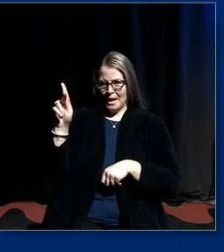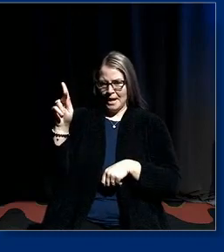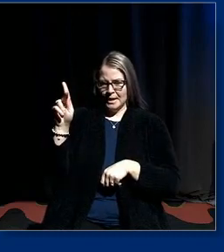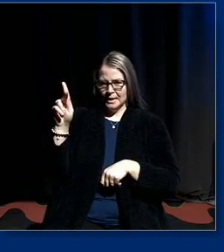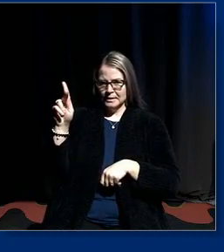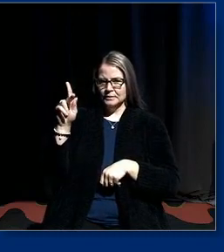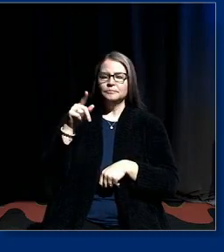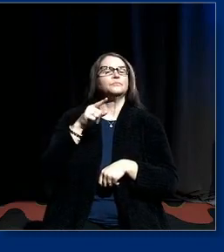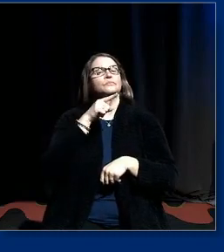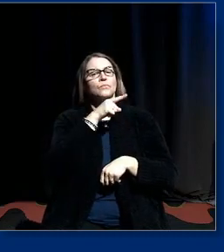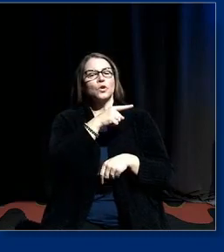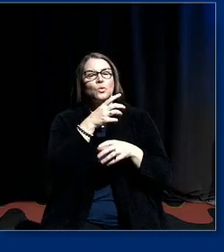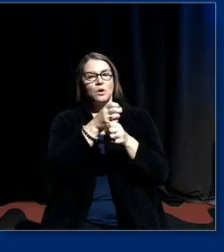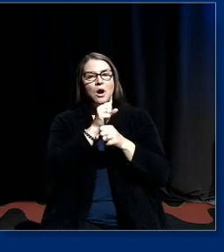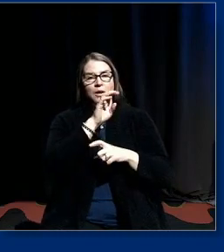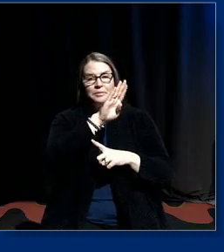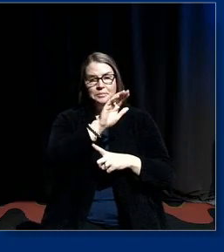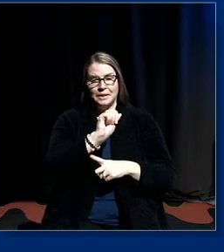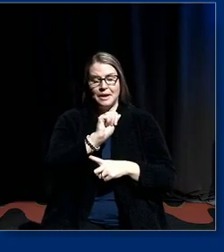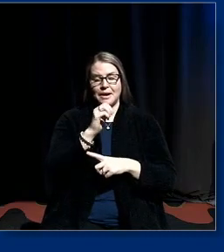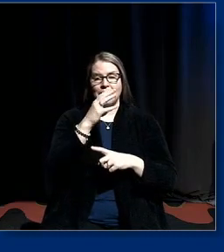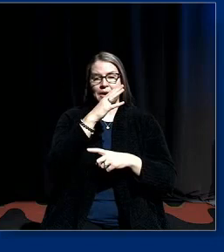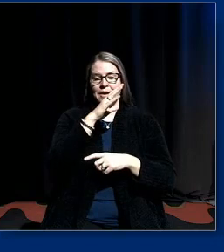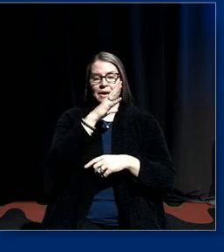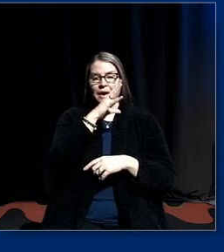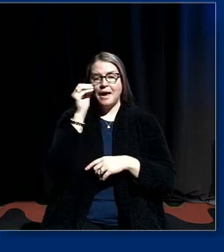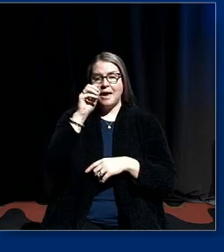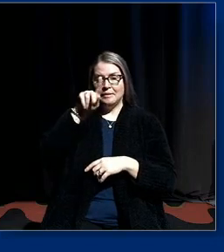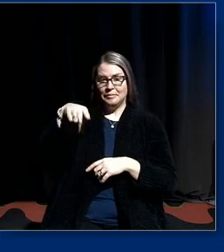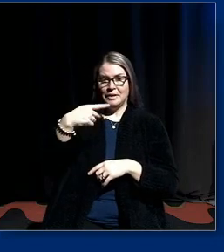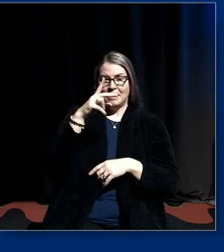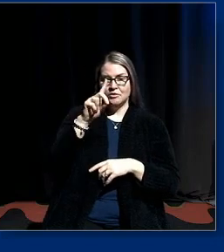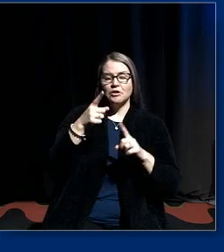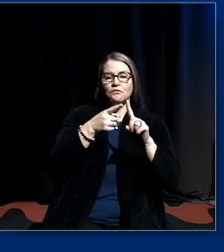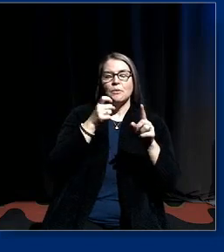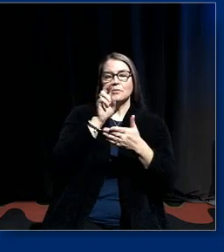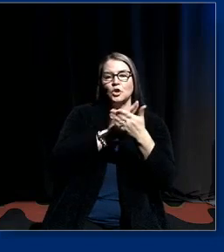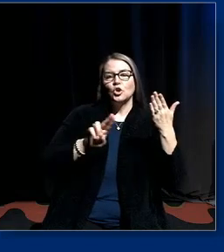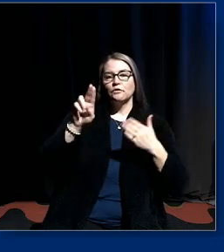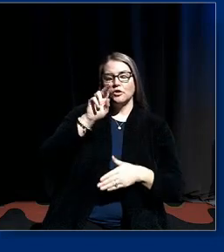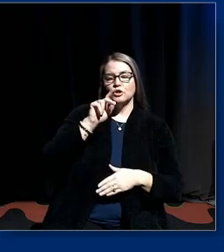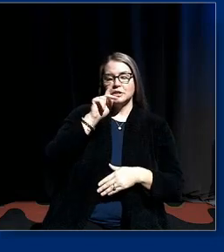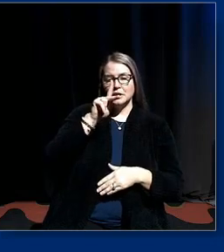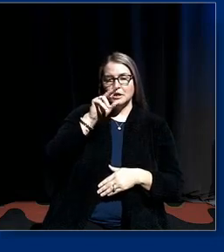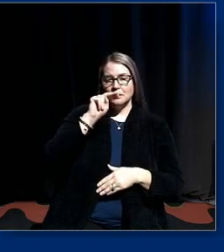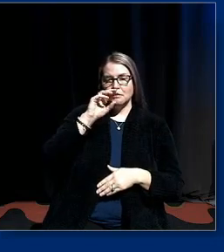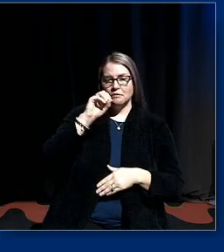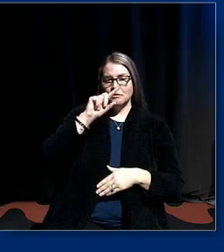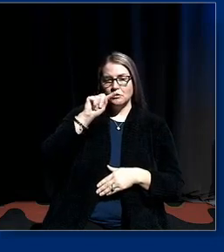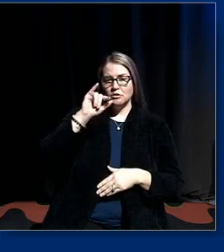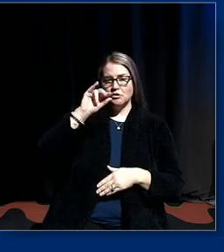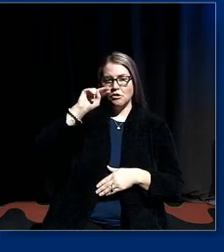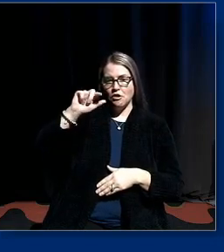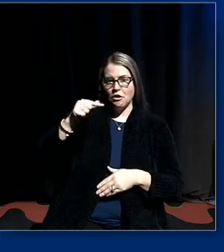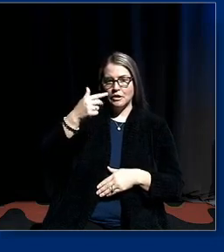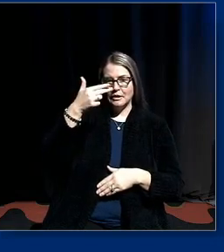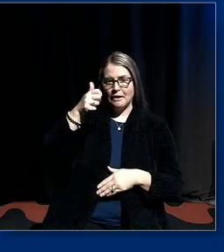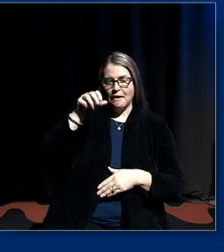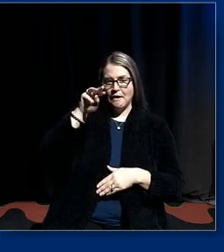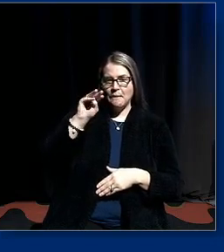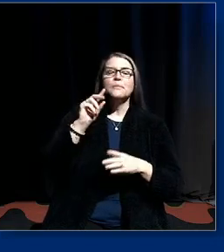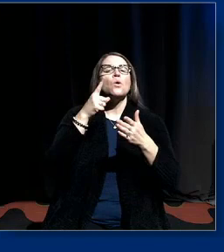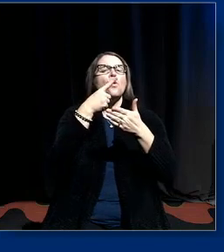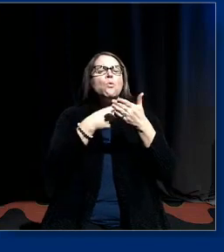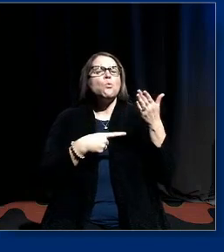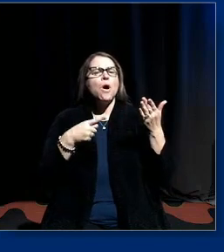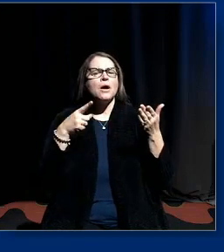receive both your bachelor's degree and phd from the university of nottingham what parallels can you draw